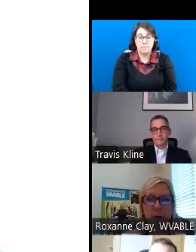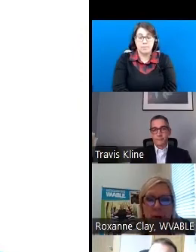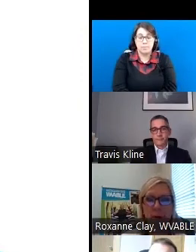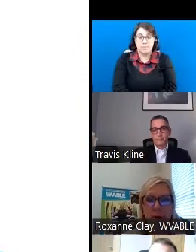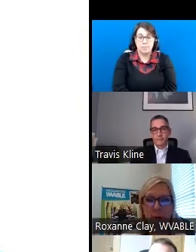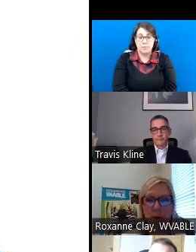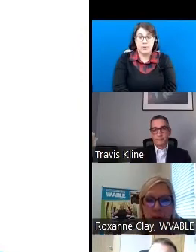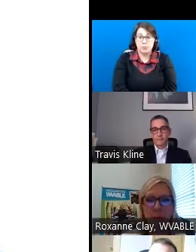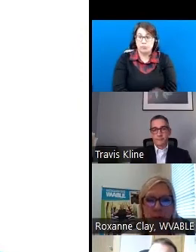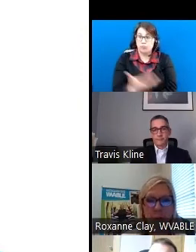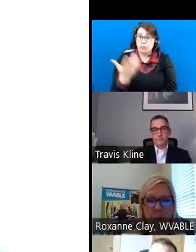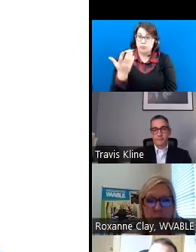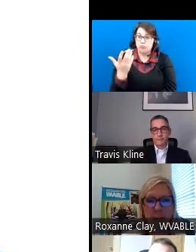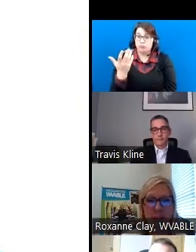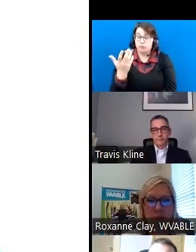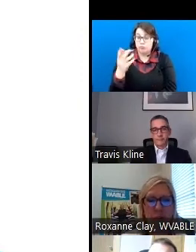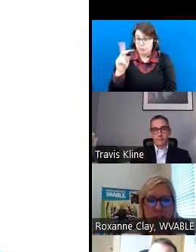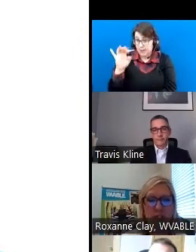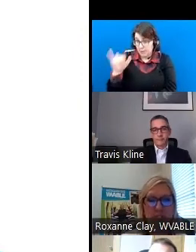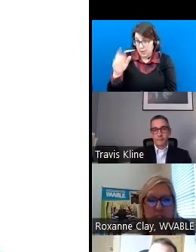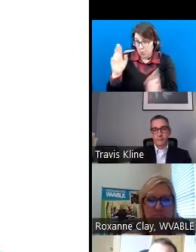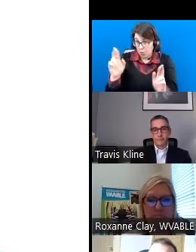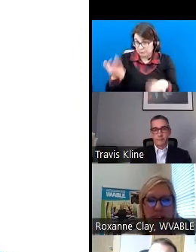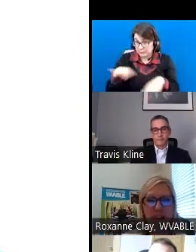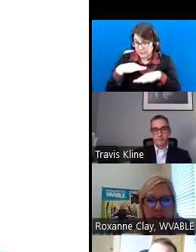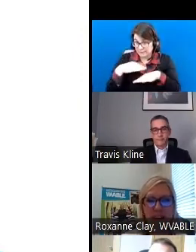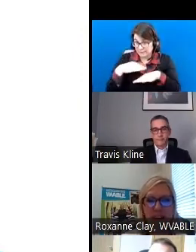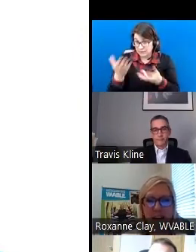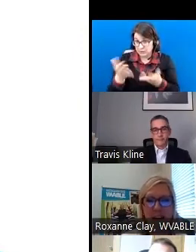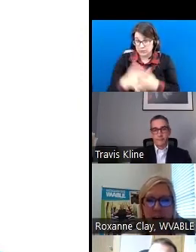And so, Kimberly, hope that answers your question.